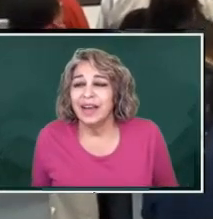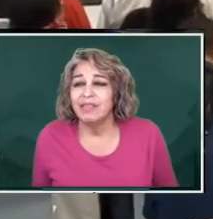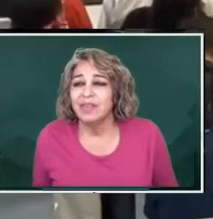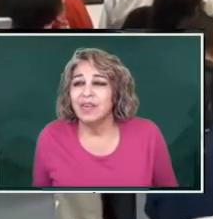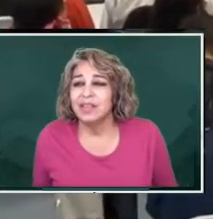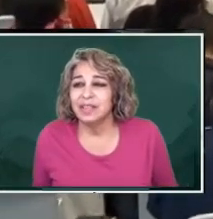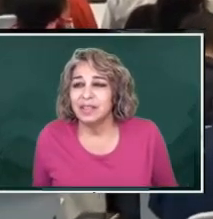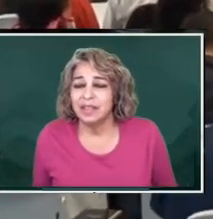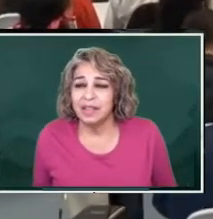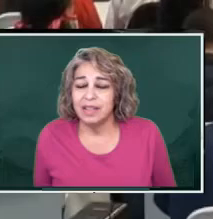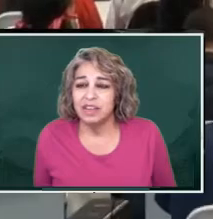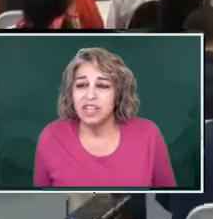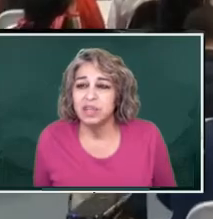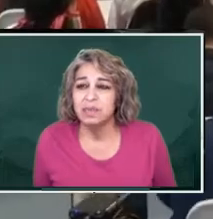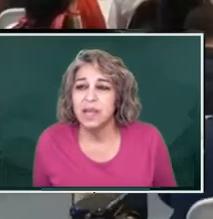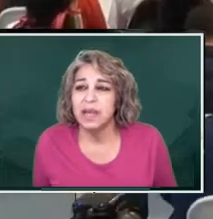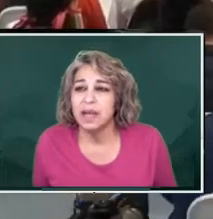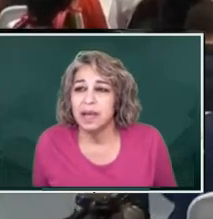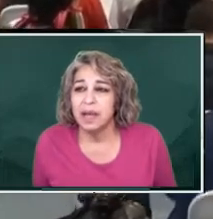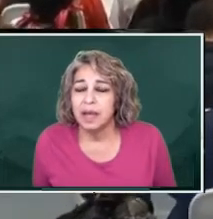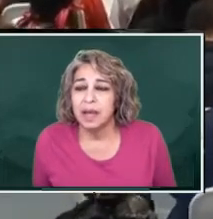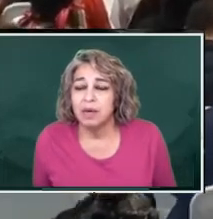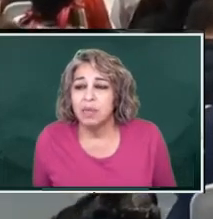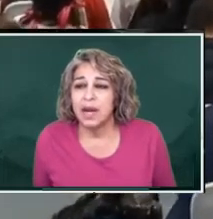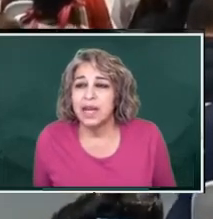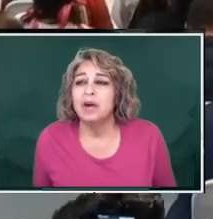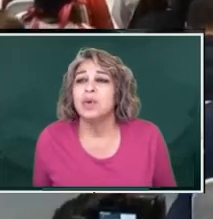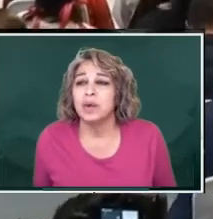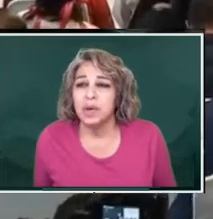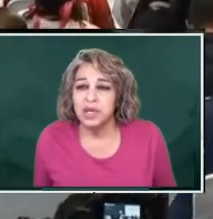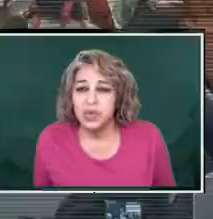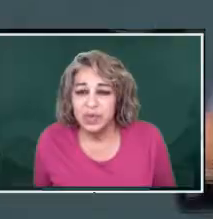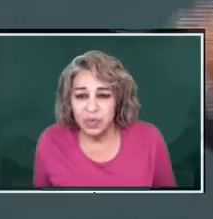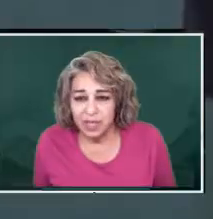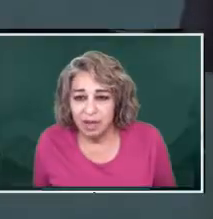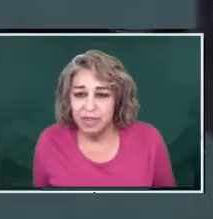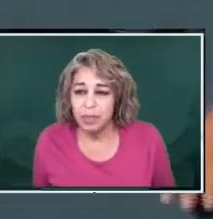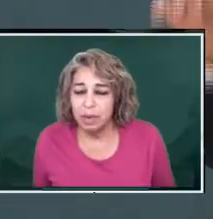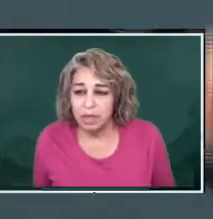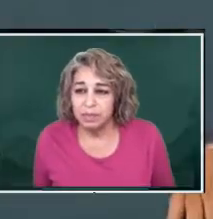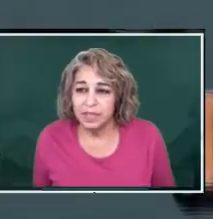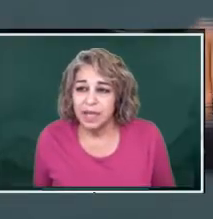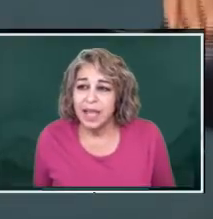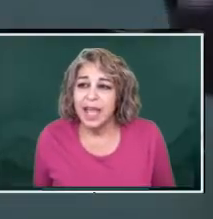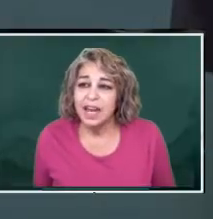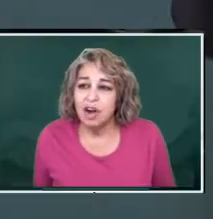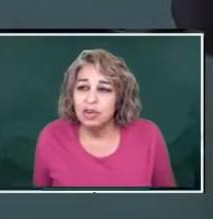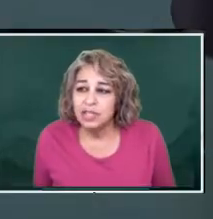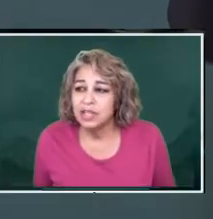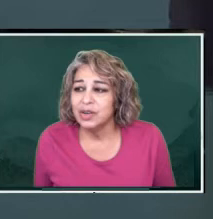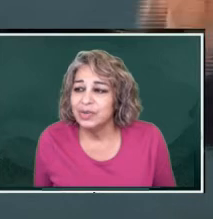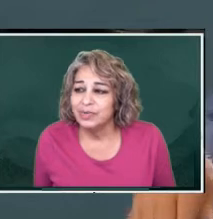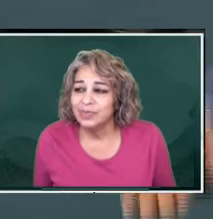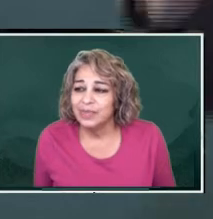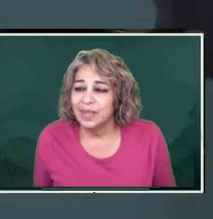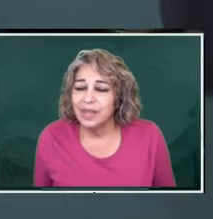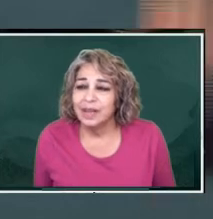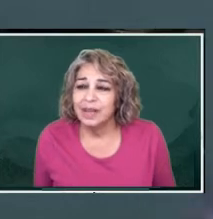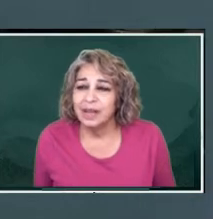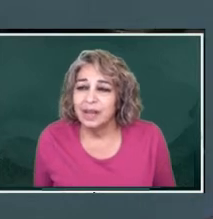Of course, there shouldn't be, right now what I want to do is resolve the problem. And also,